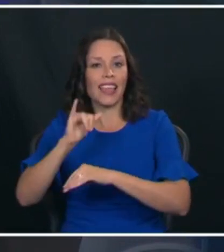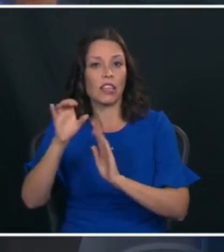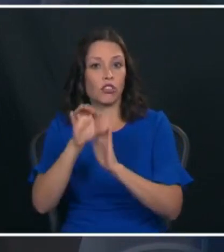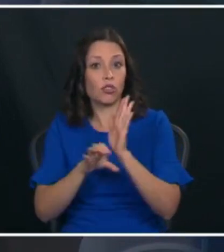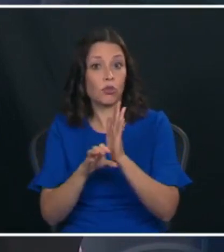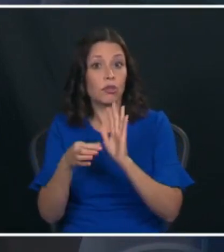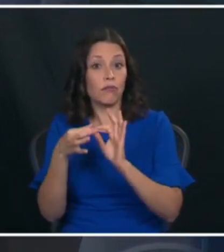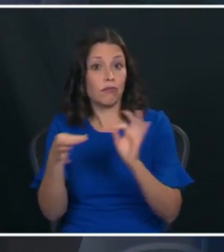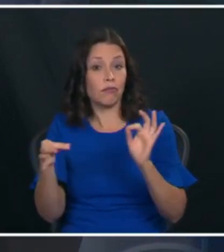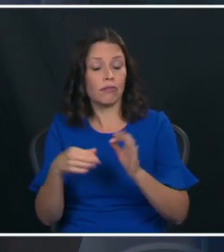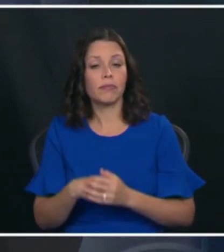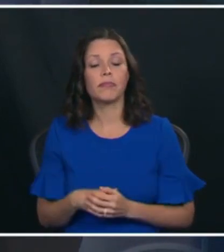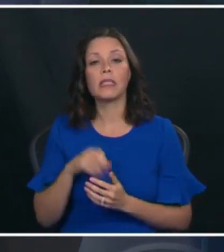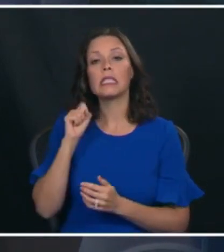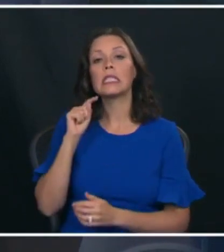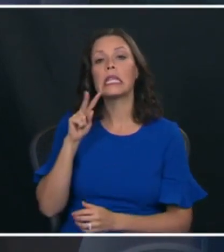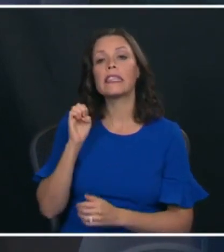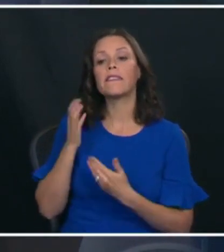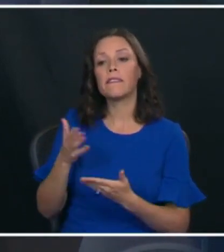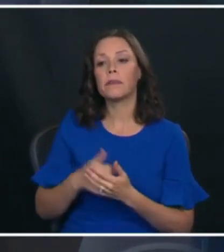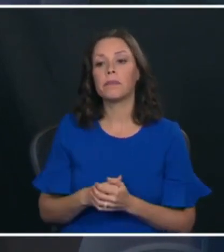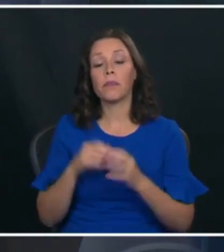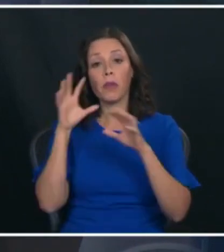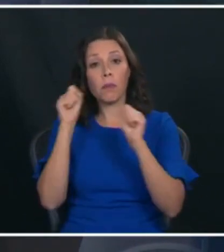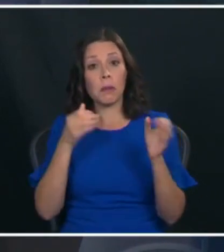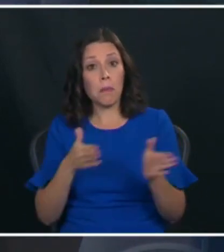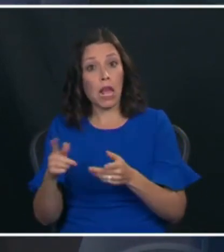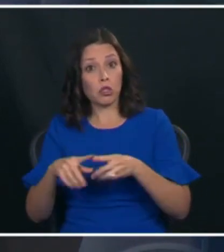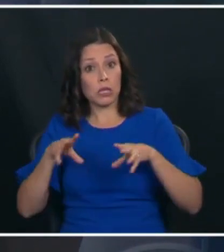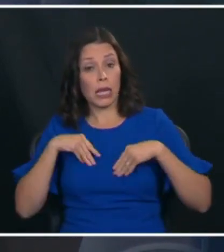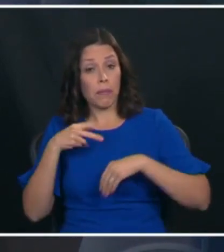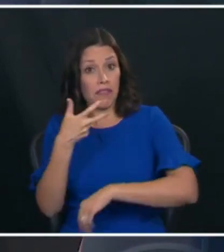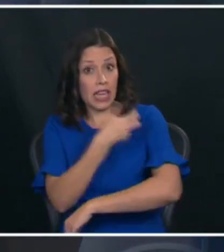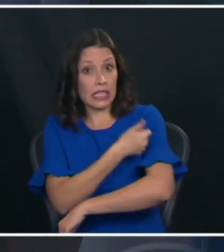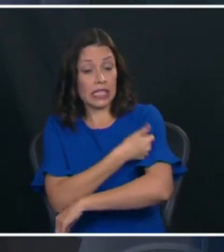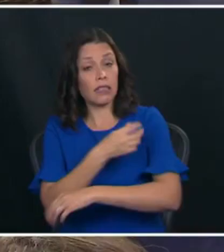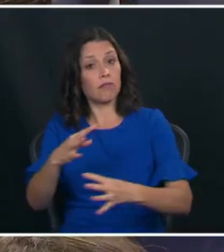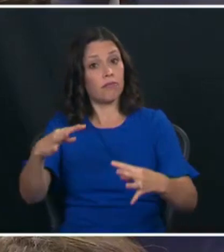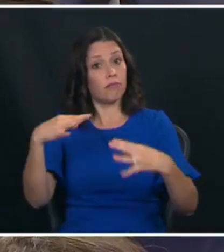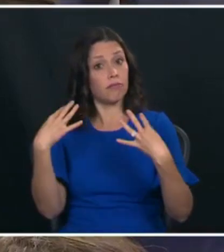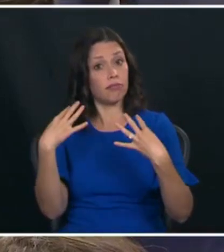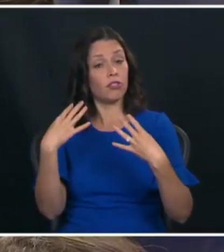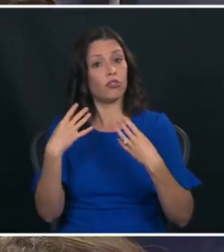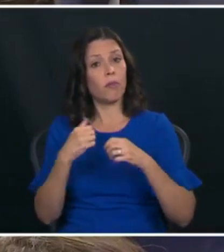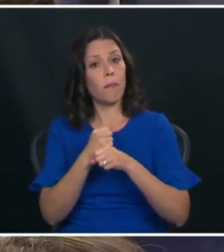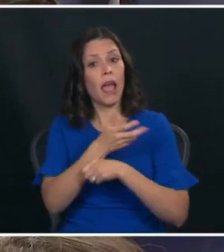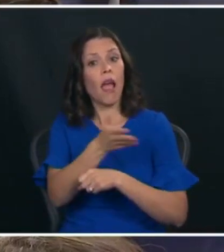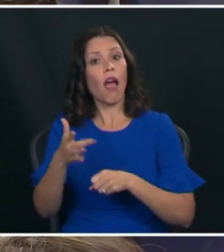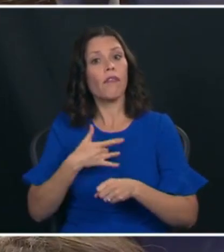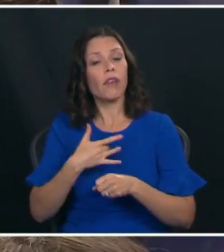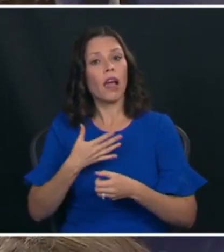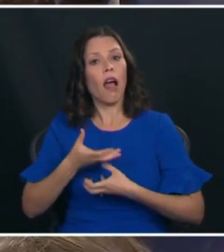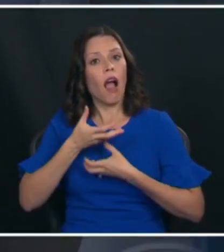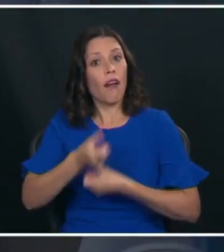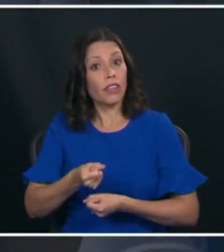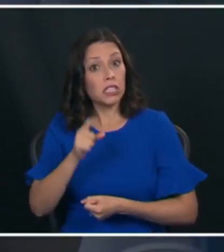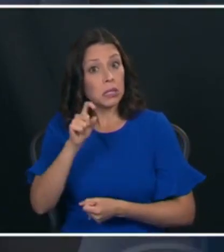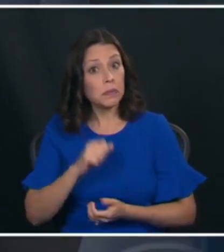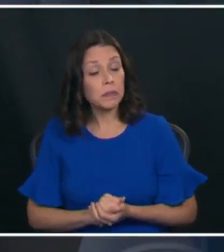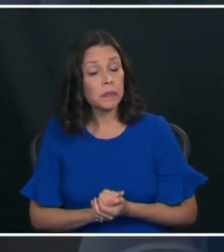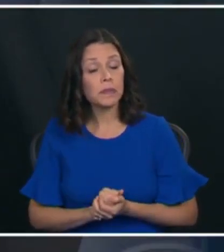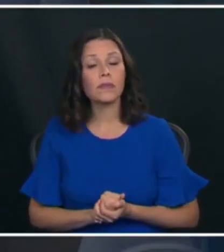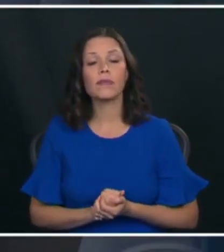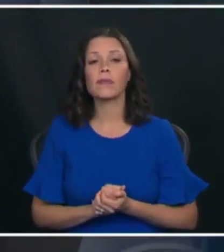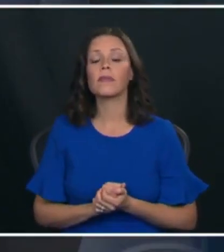The Press. The the President plan to take the vaccine, and will he do it in a public way to inspire confidence among people? Ms. So the